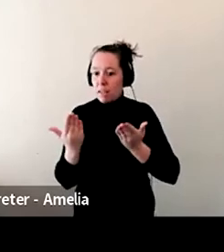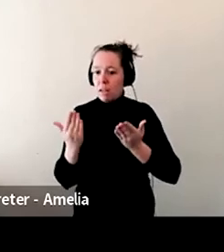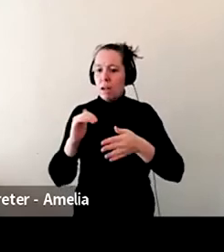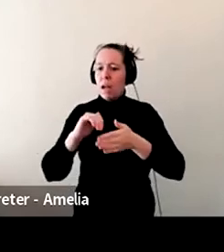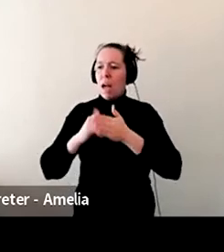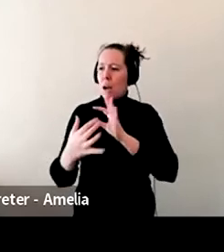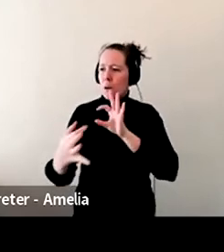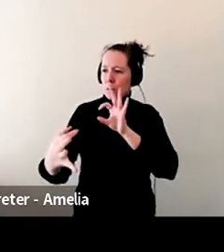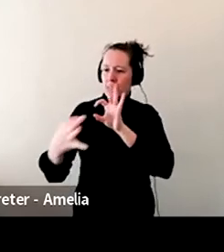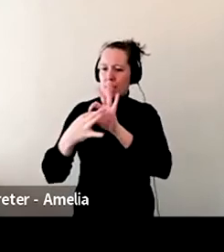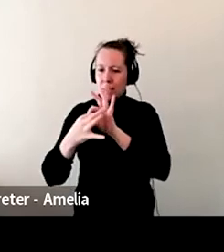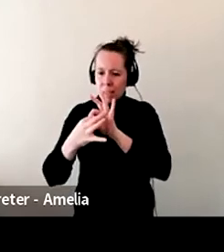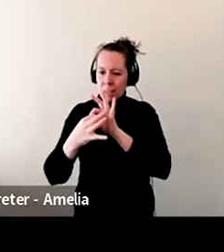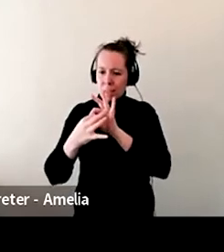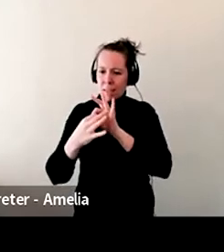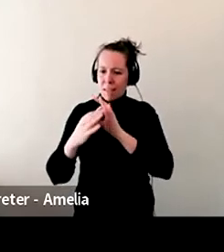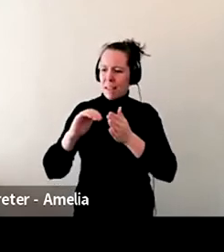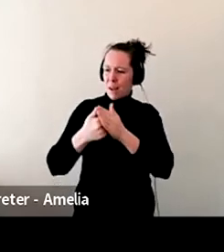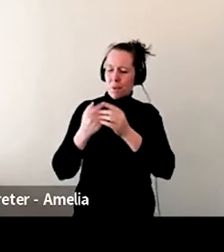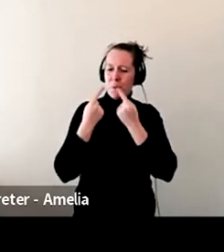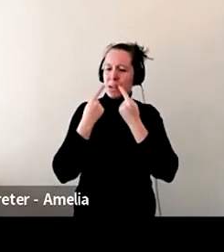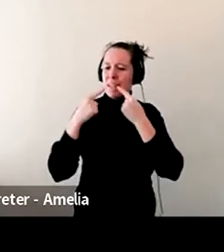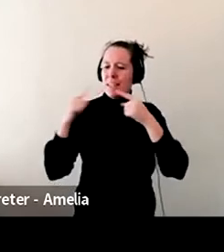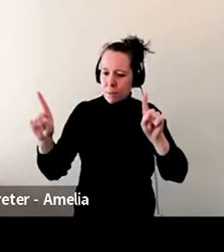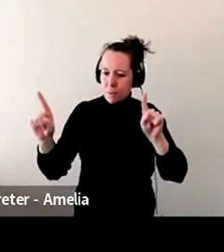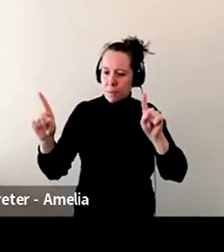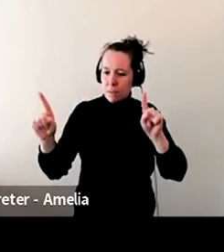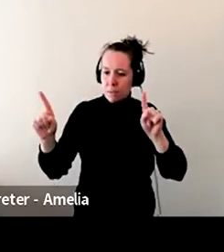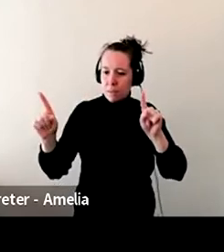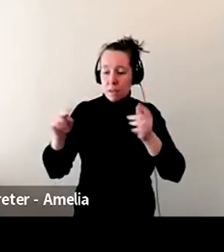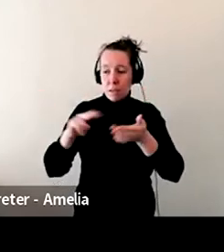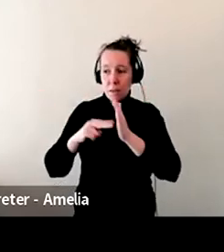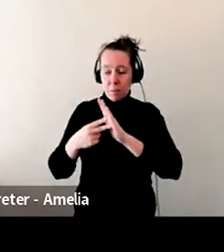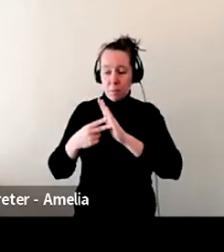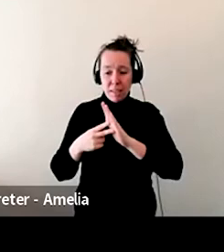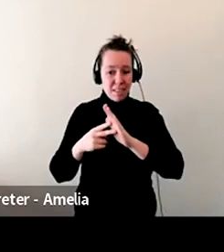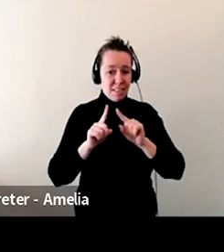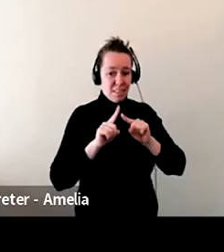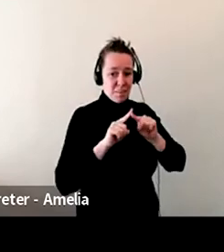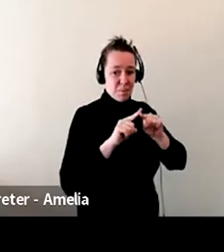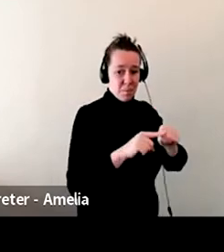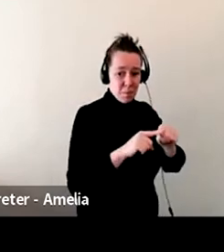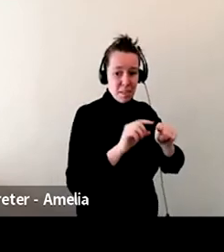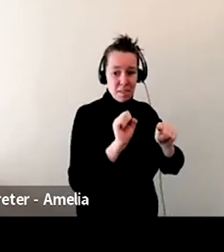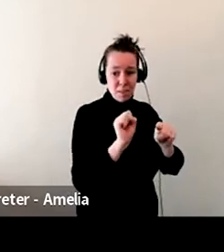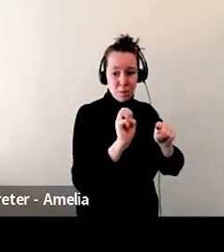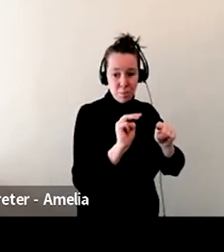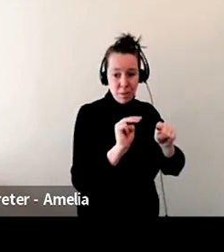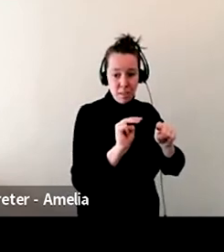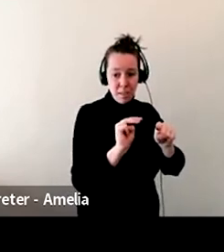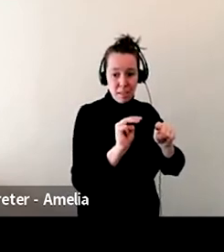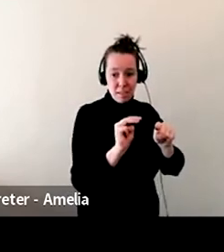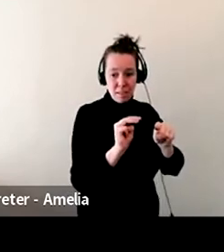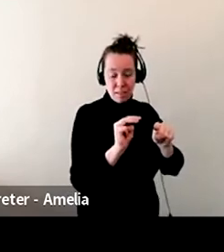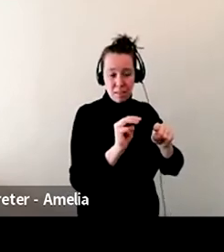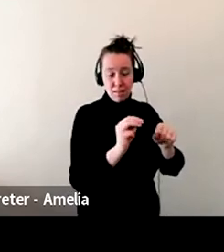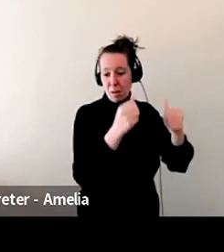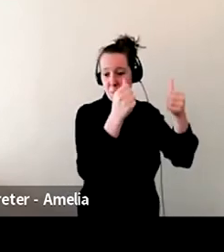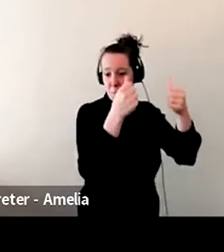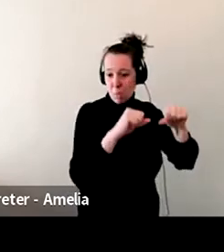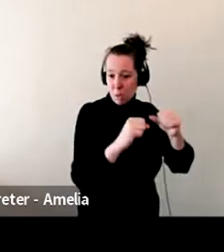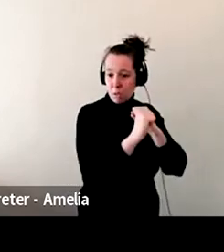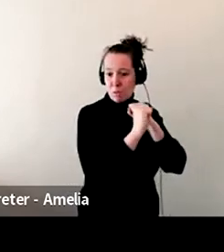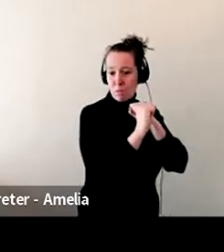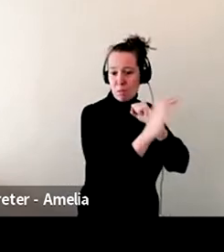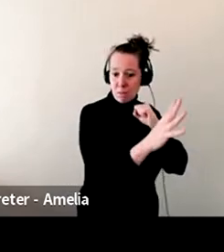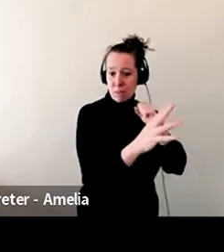out about as much. Um, we really relied on, on our social media, our, our newsletter. Um, so that, that was a challenge because